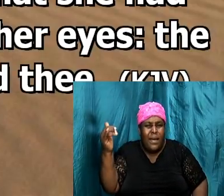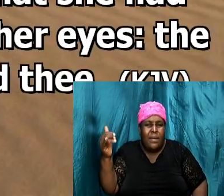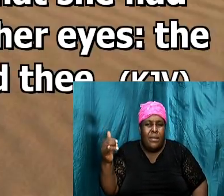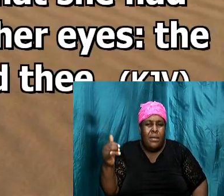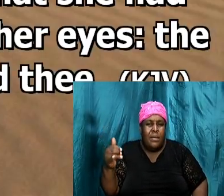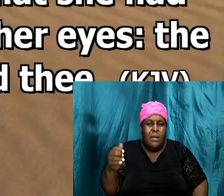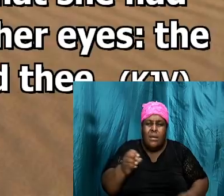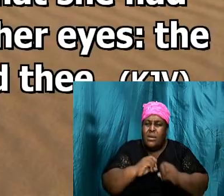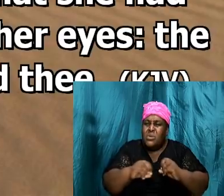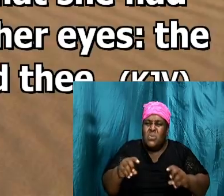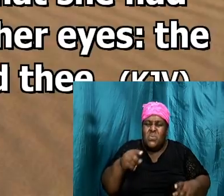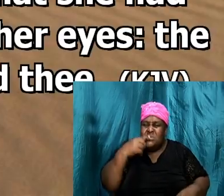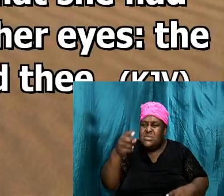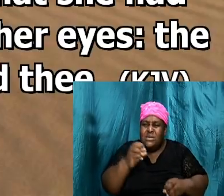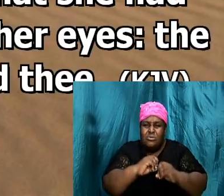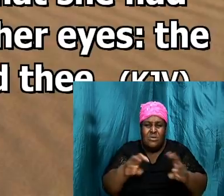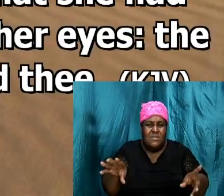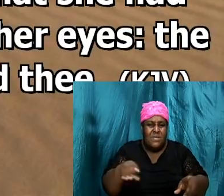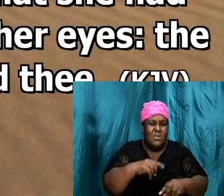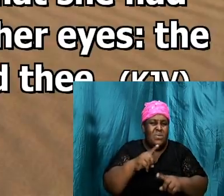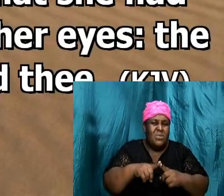and Hagar